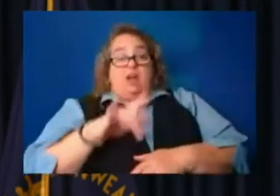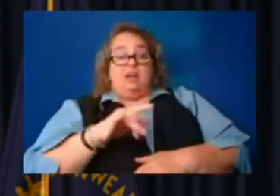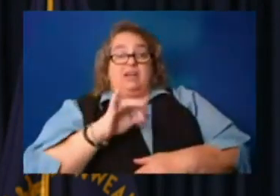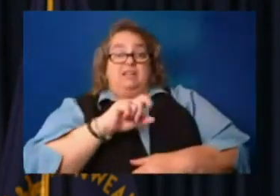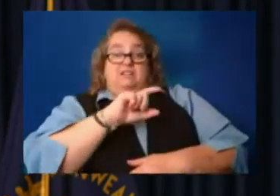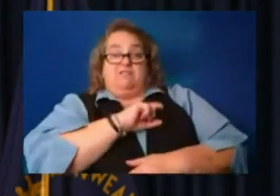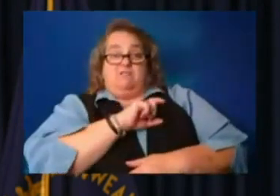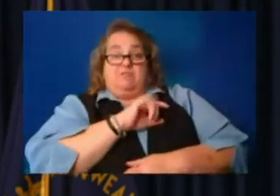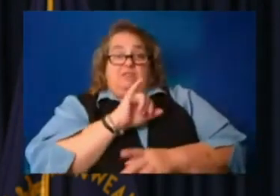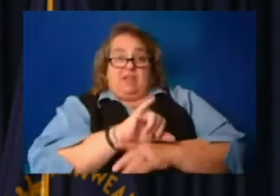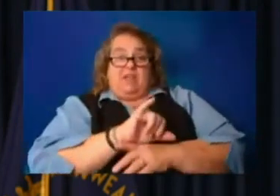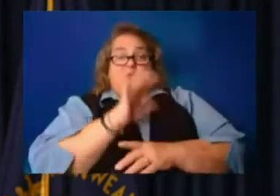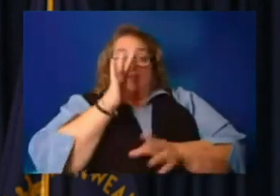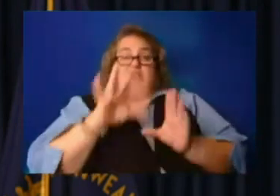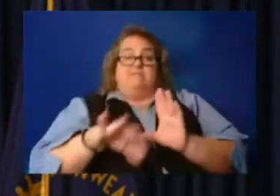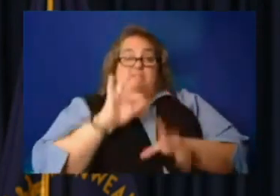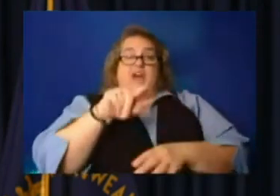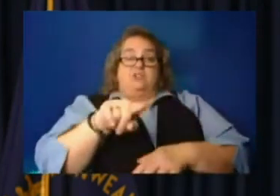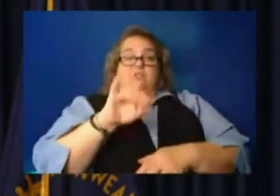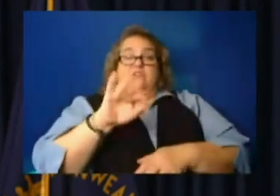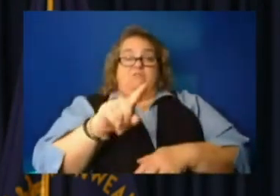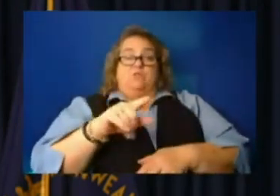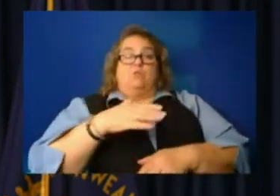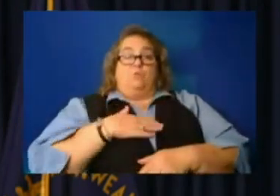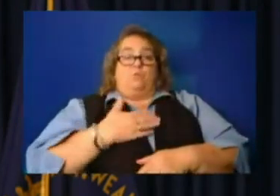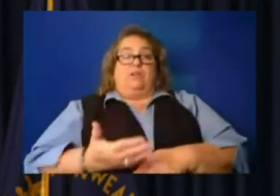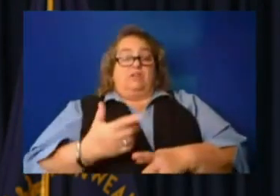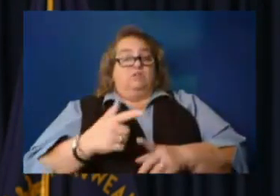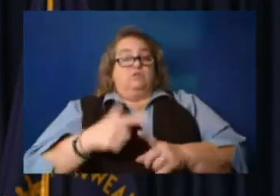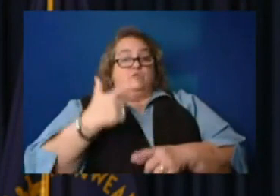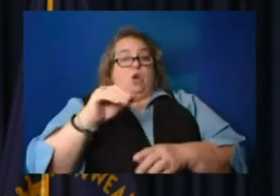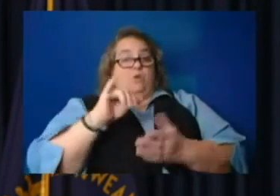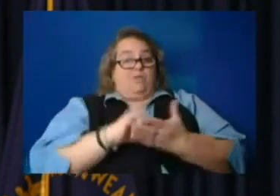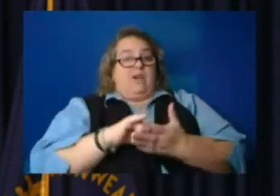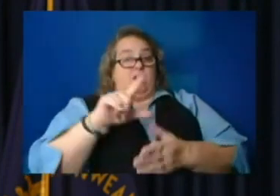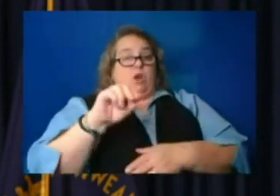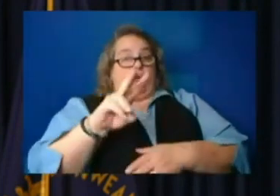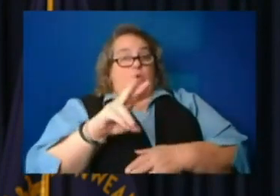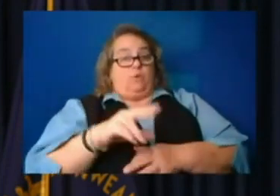if you're willing to stoop that low. Karen's are